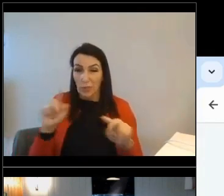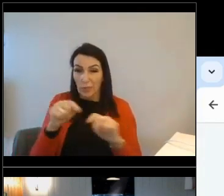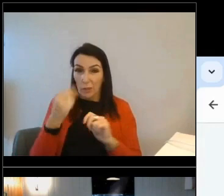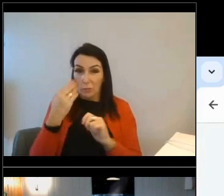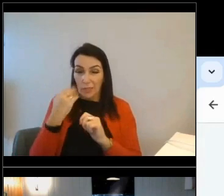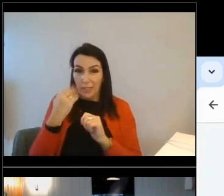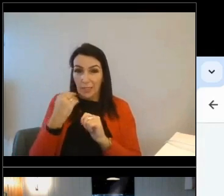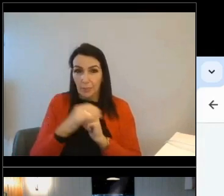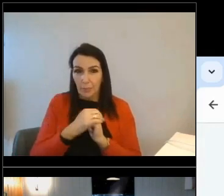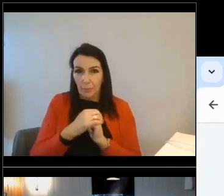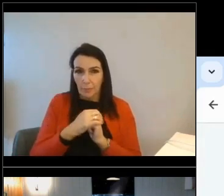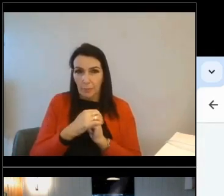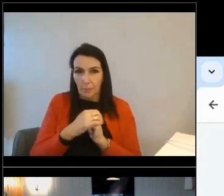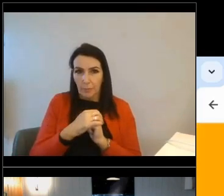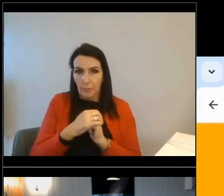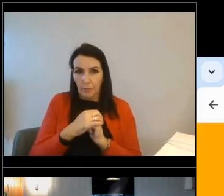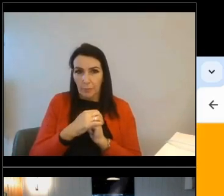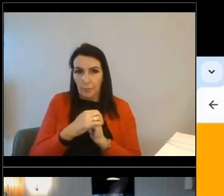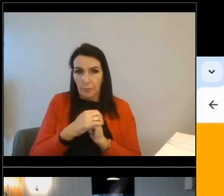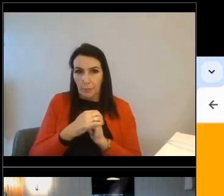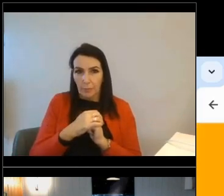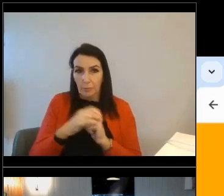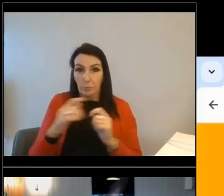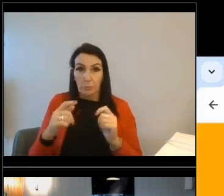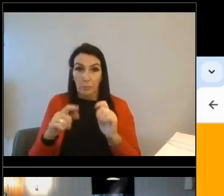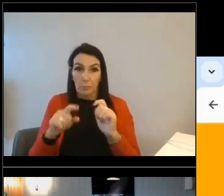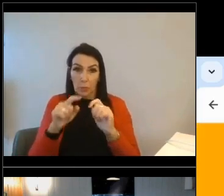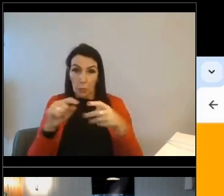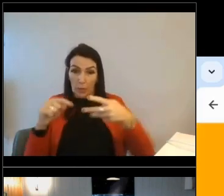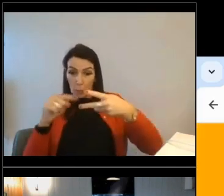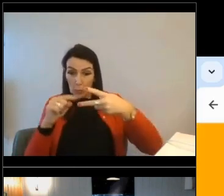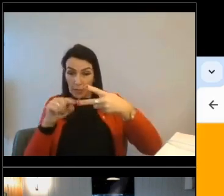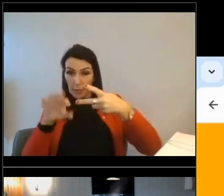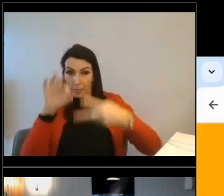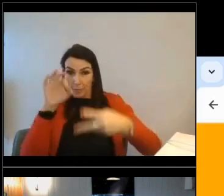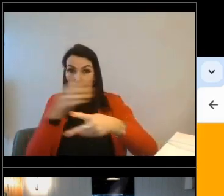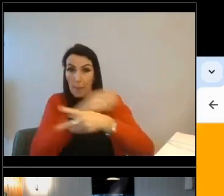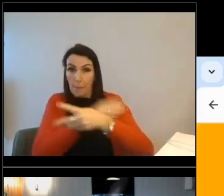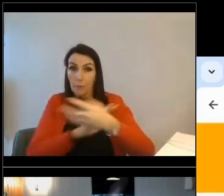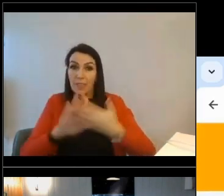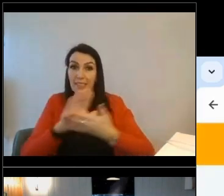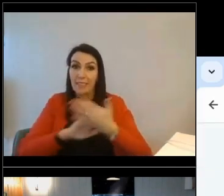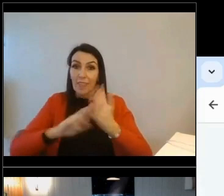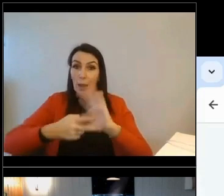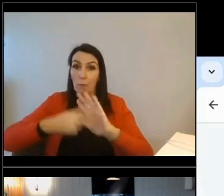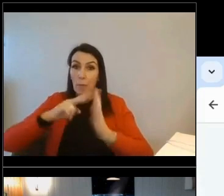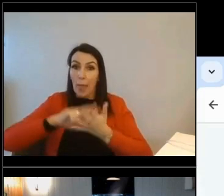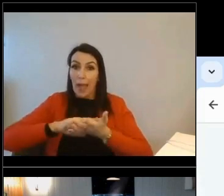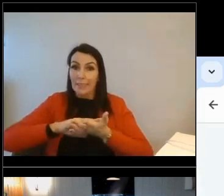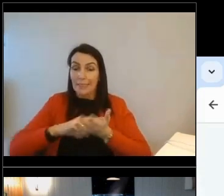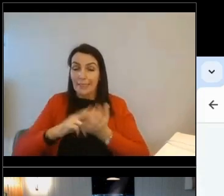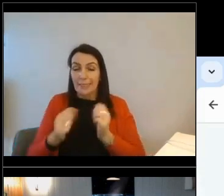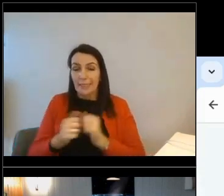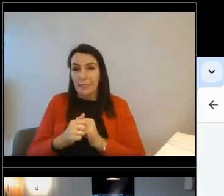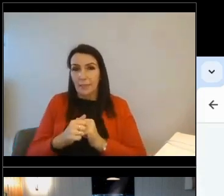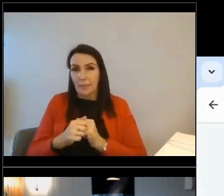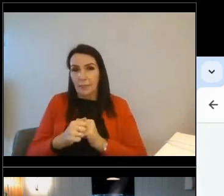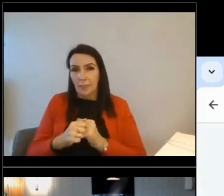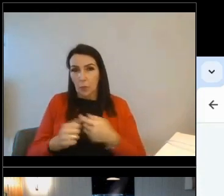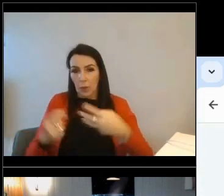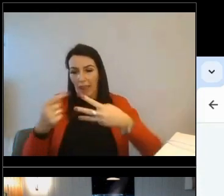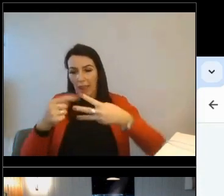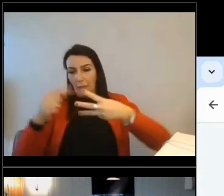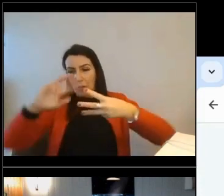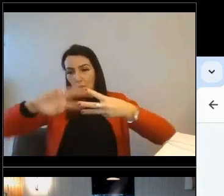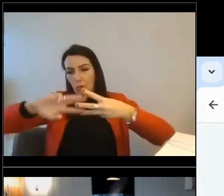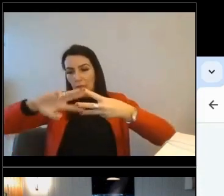But customers can choose a new plan at any time using this middle option here. And it returns us to that sort of fork in the road if you'd like. Three-pronged talk in this case.